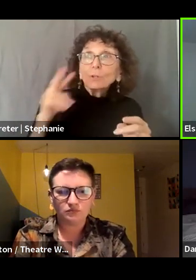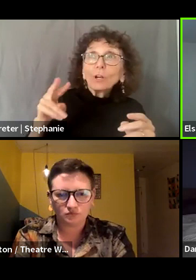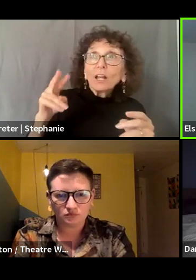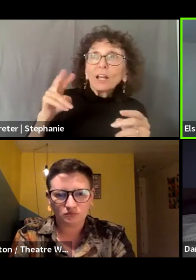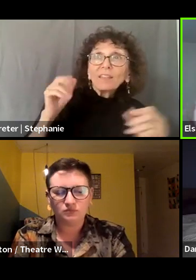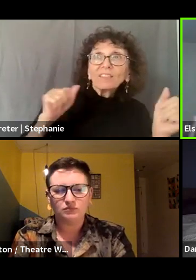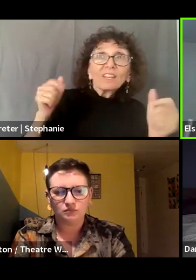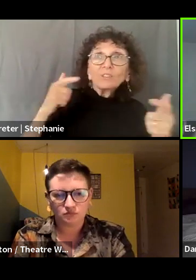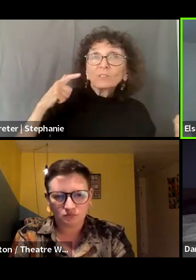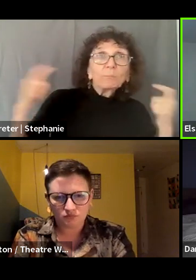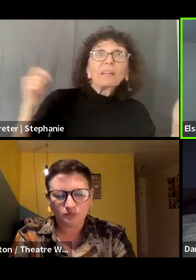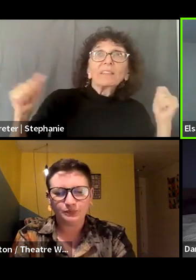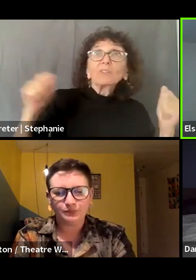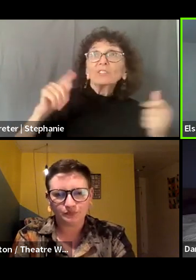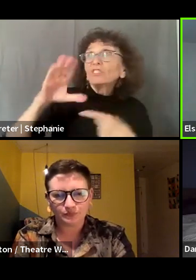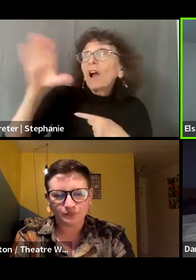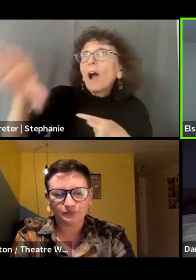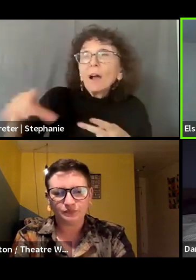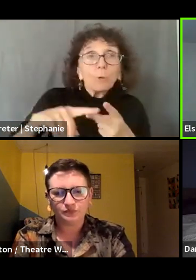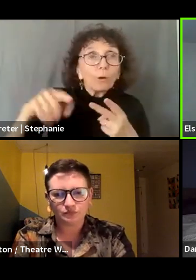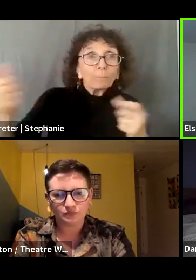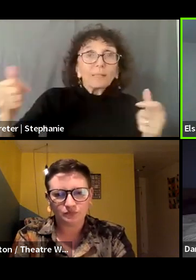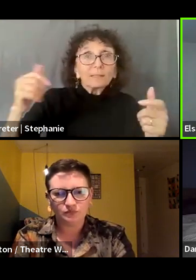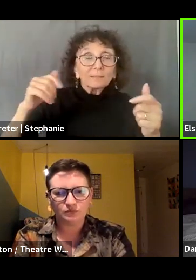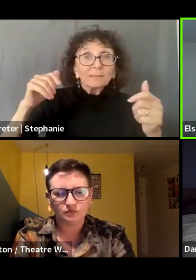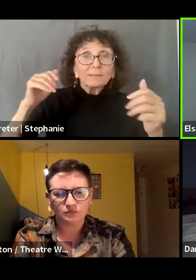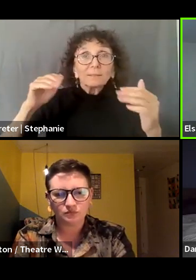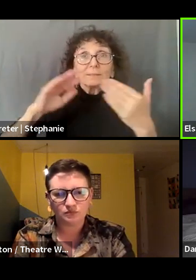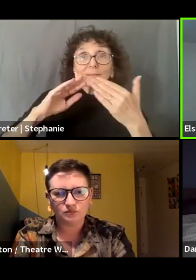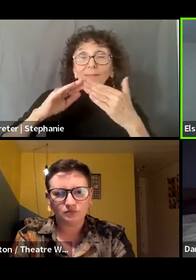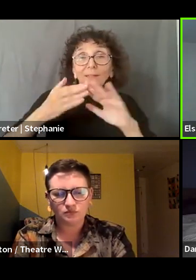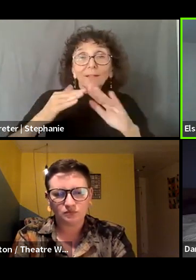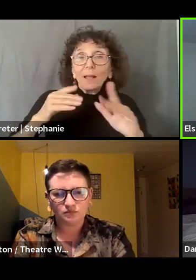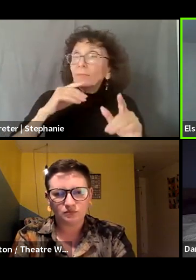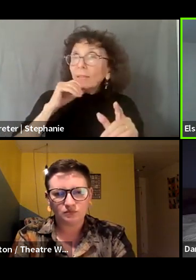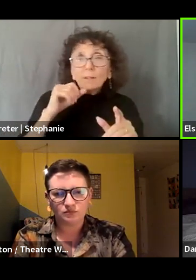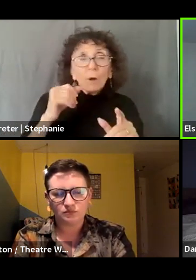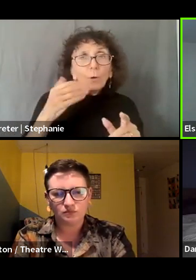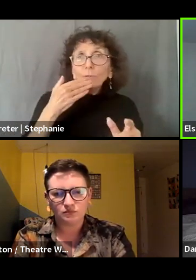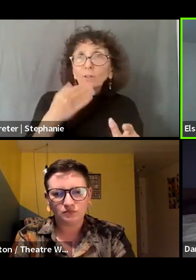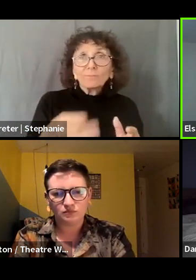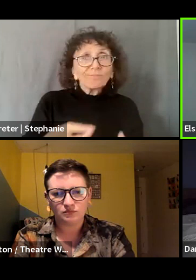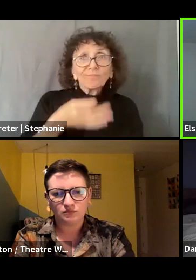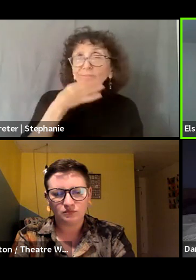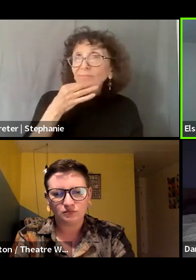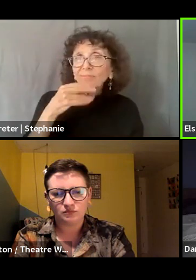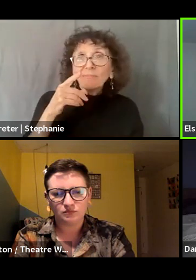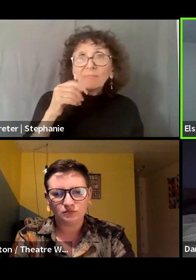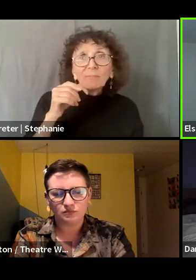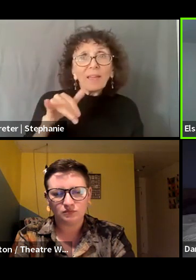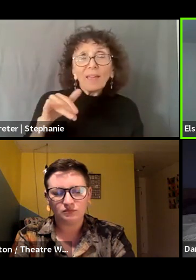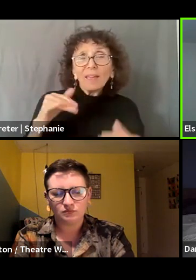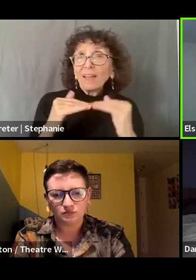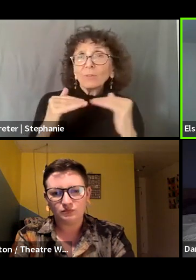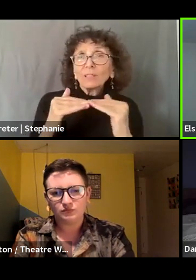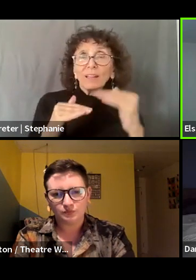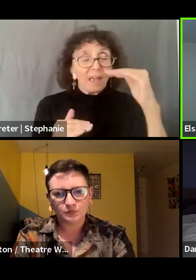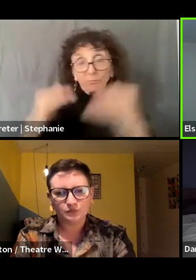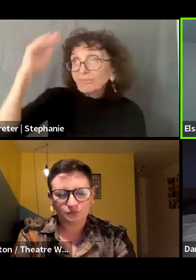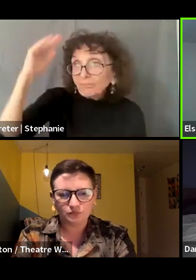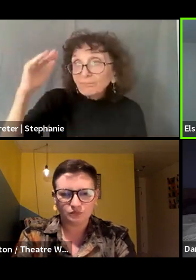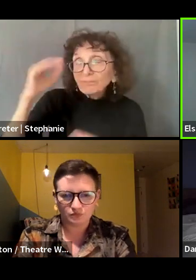or wherever you are located, and those big theaters are not doing pay equity. Well, they have massive gender pay gaps. They have